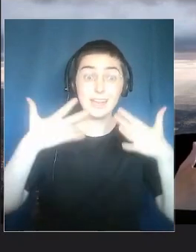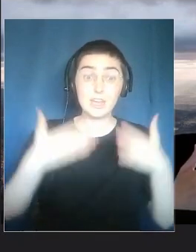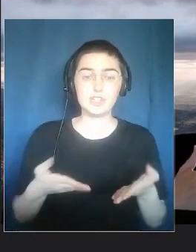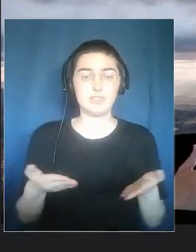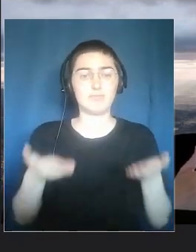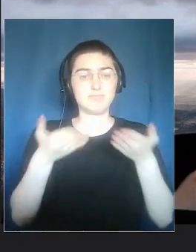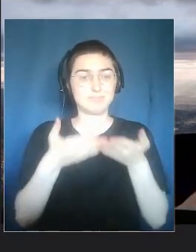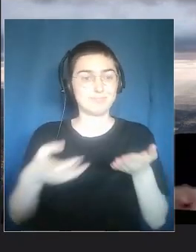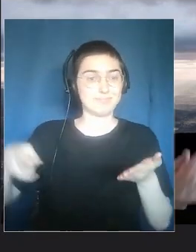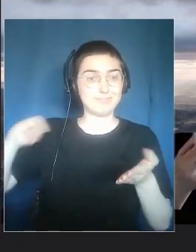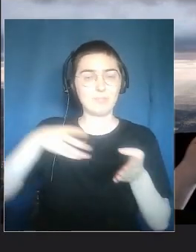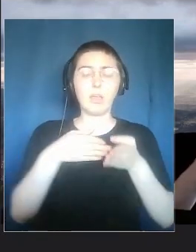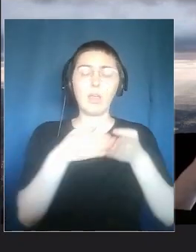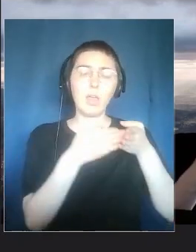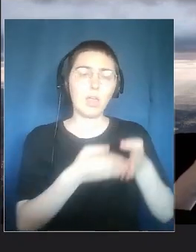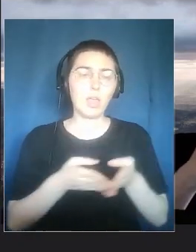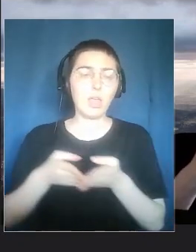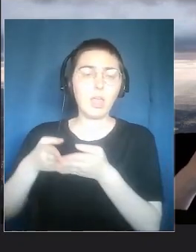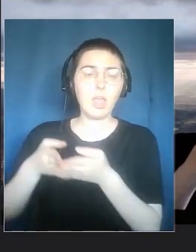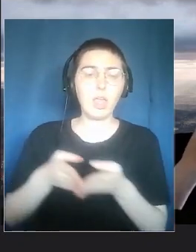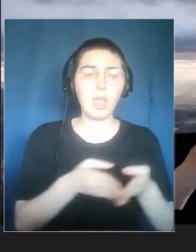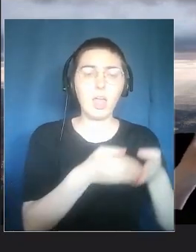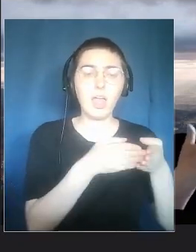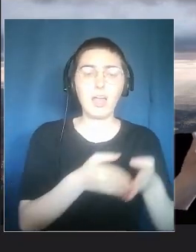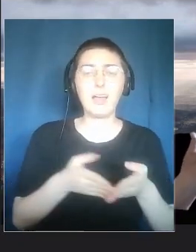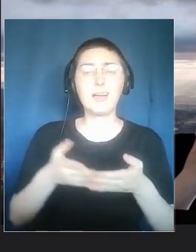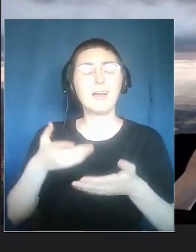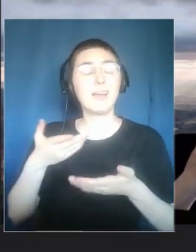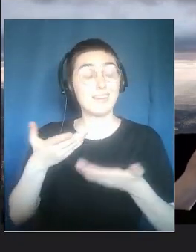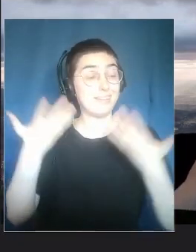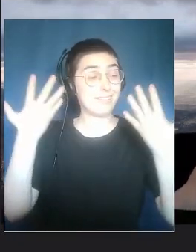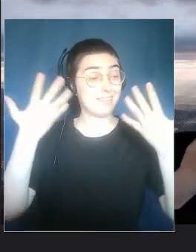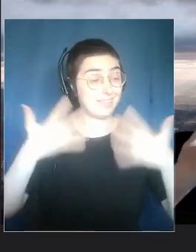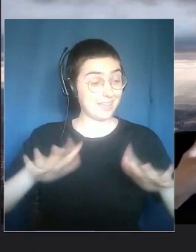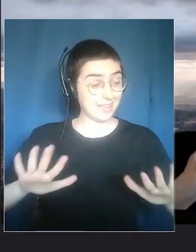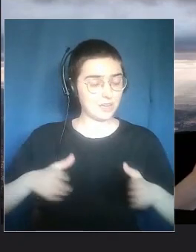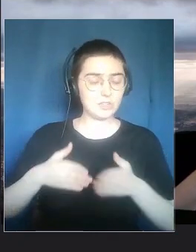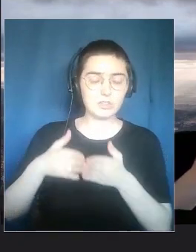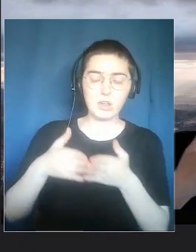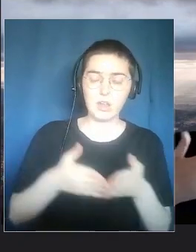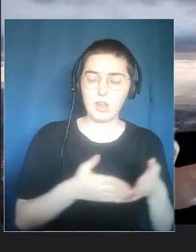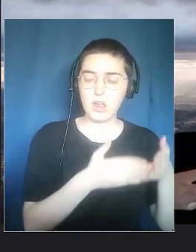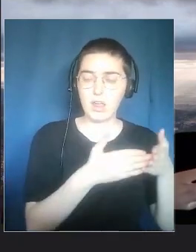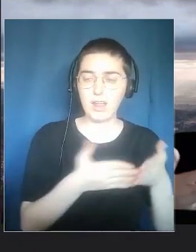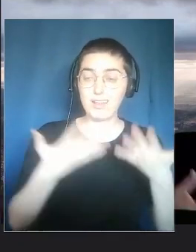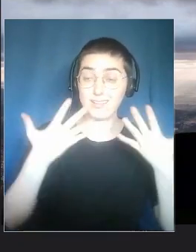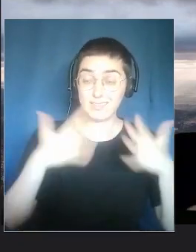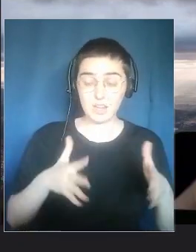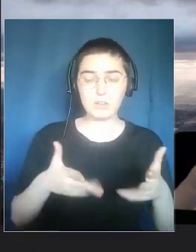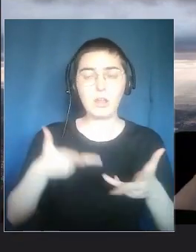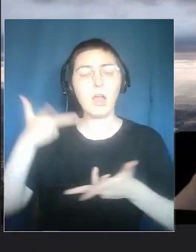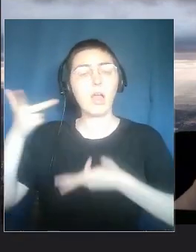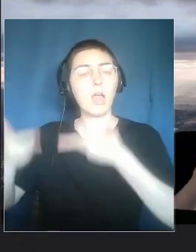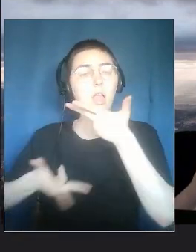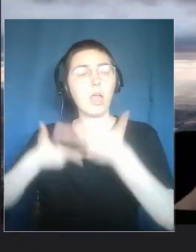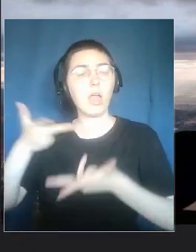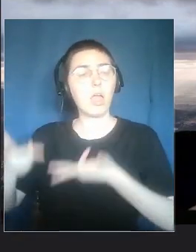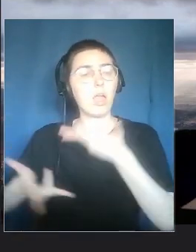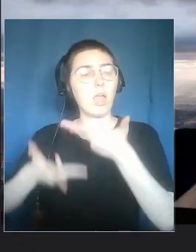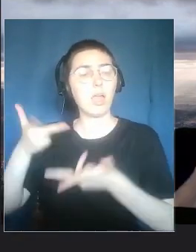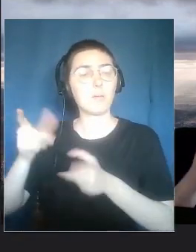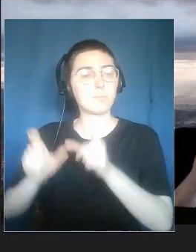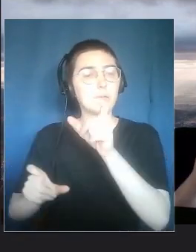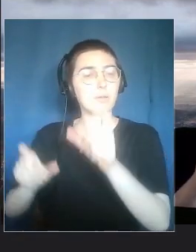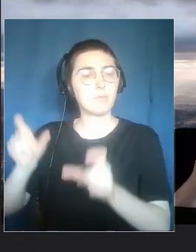Two hundred people who experienced this silent play. First thing they told the people